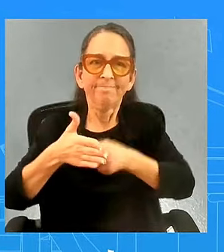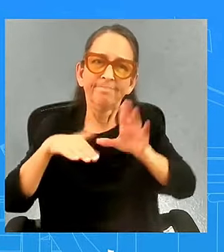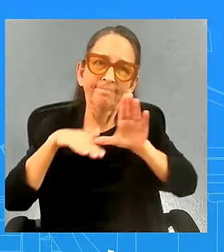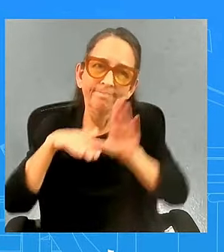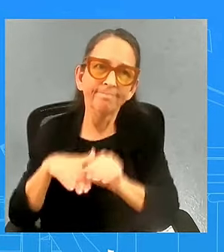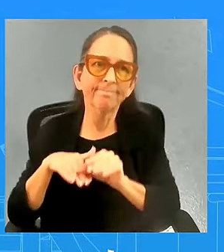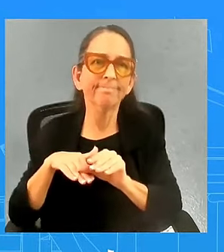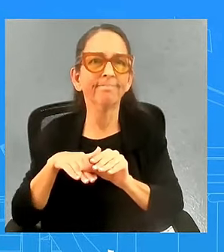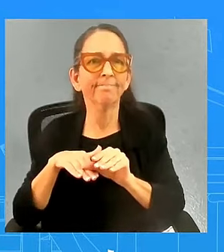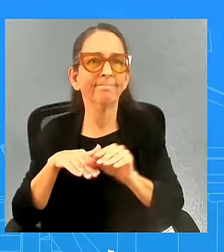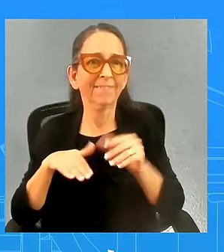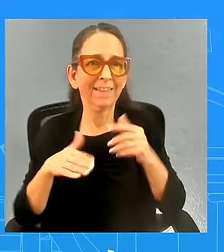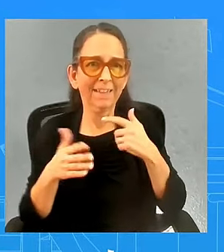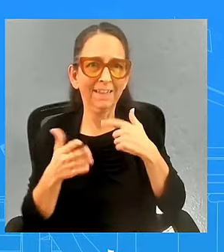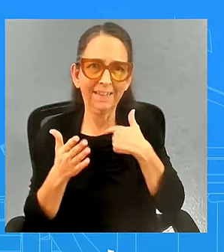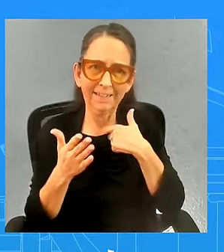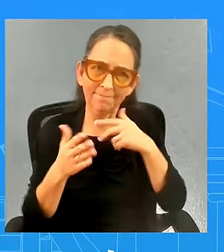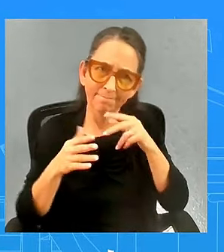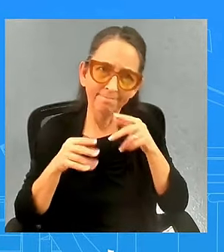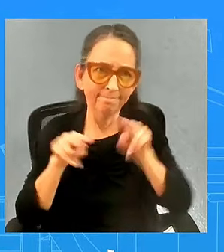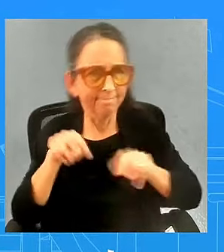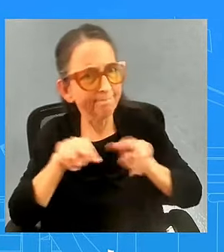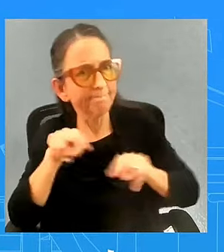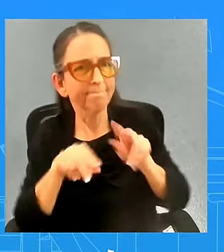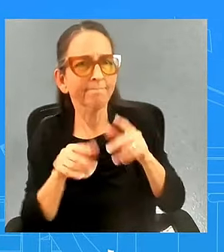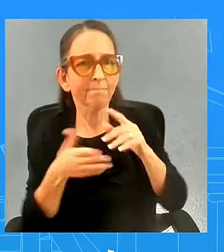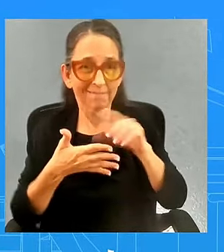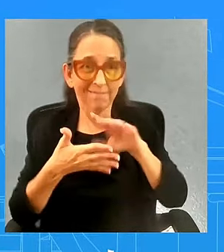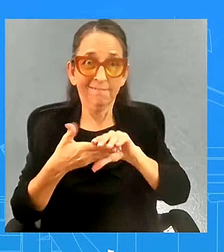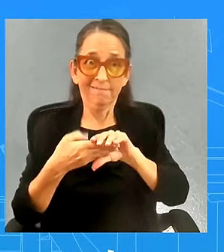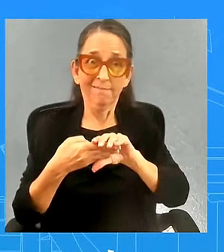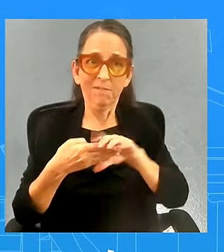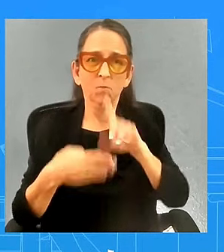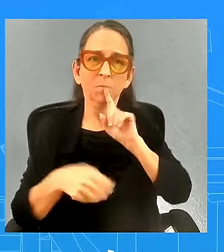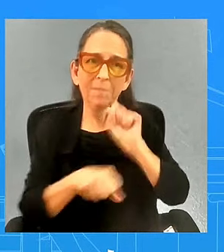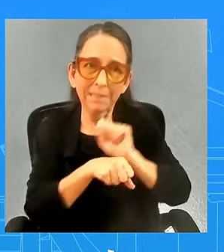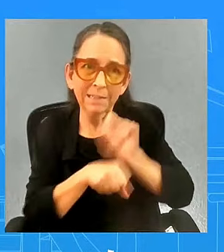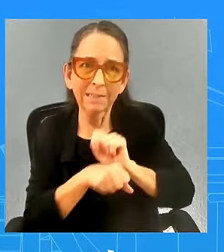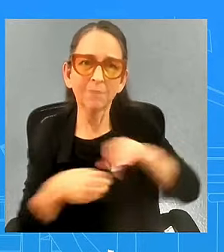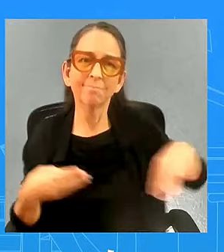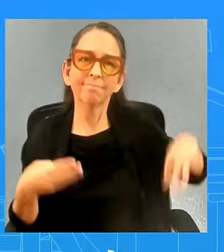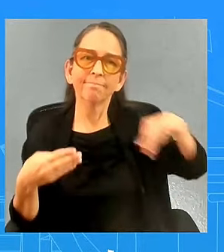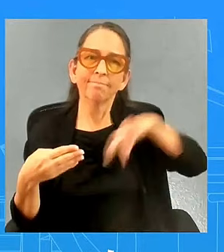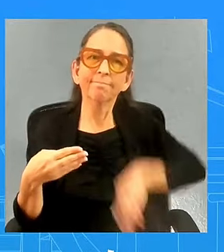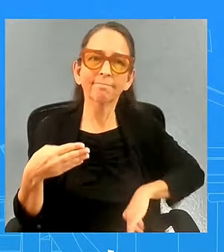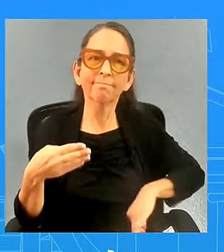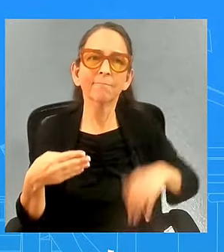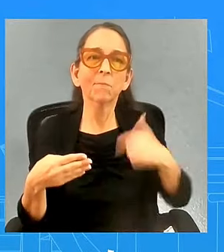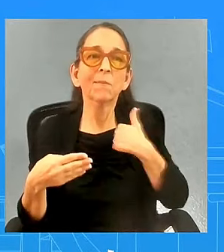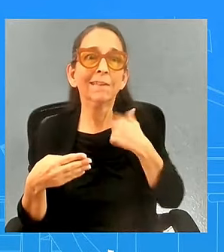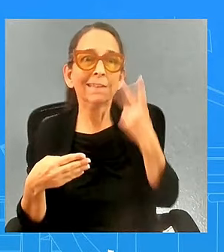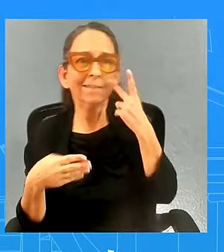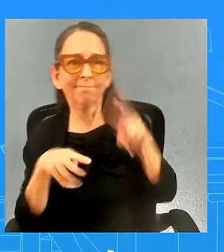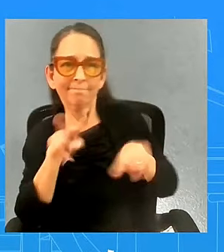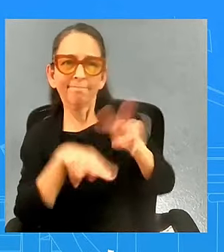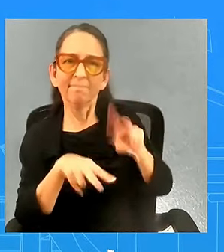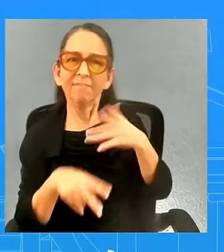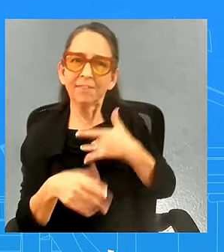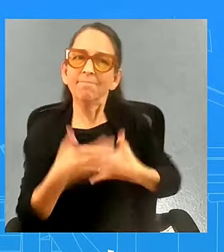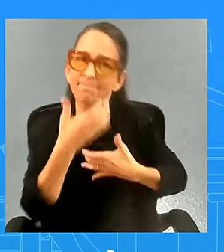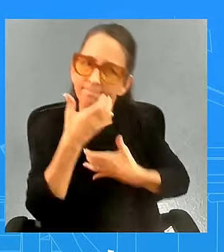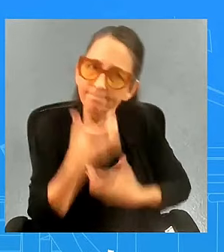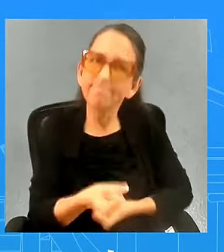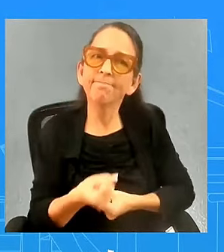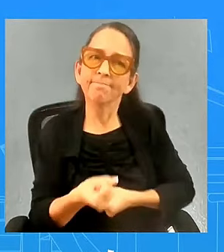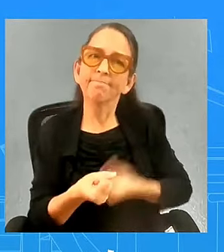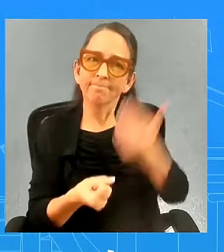help and answer your question if all of that is truly helpful we should see confidence and sentiment indices begin to tick up